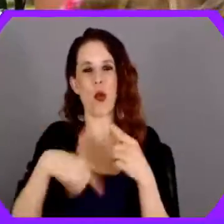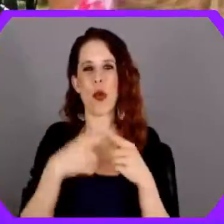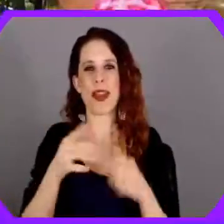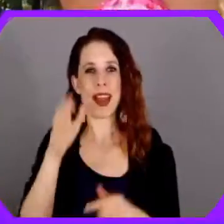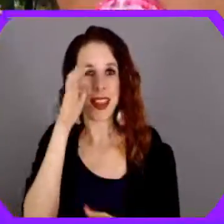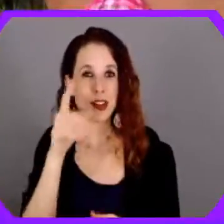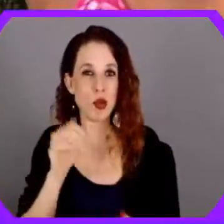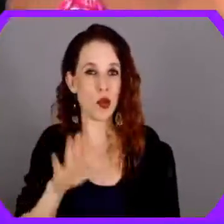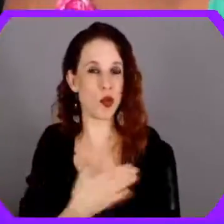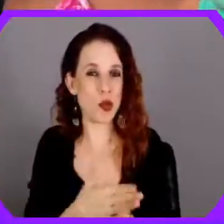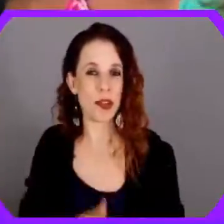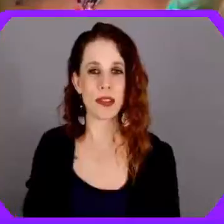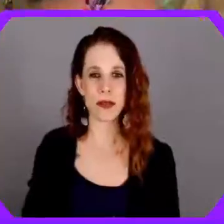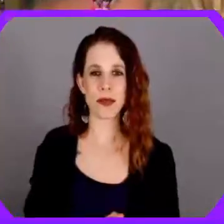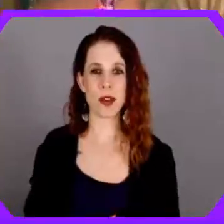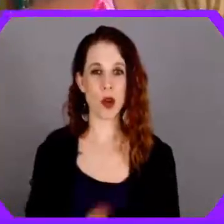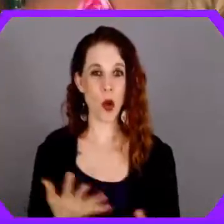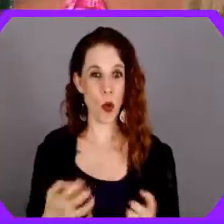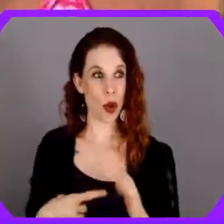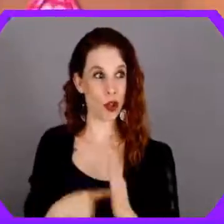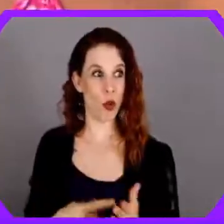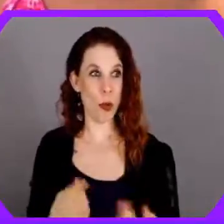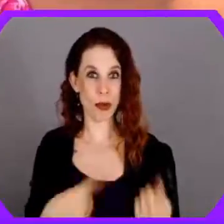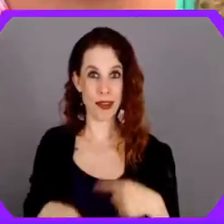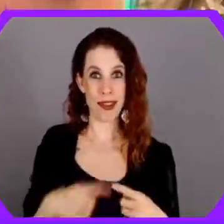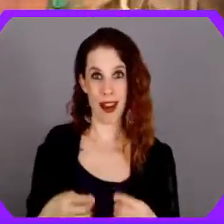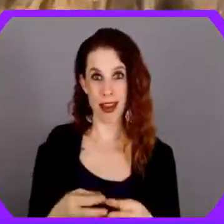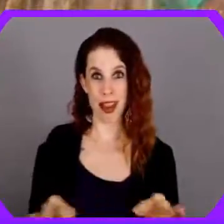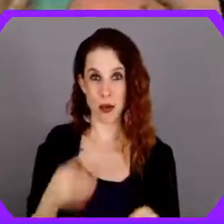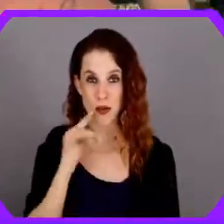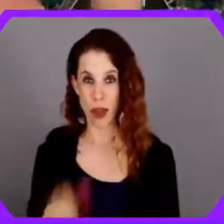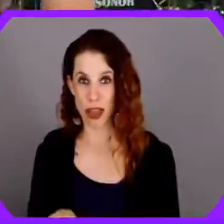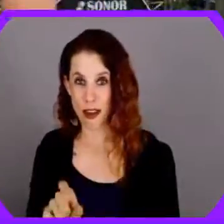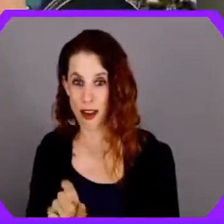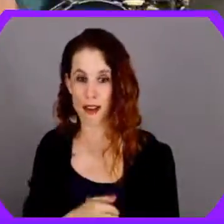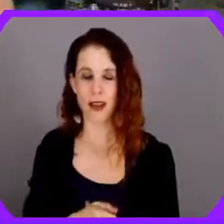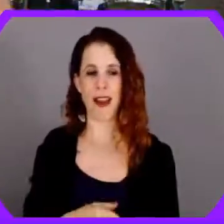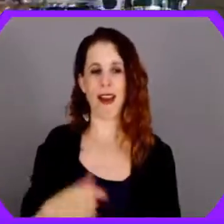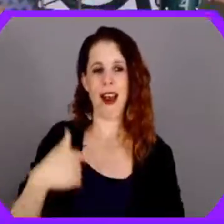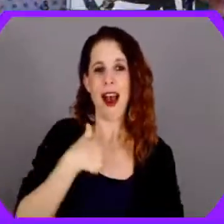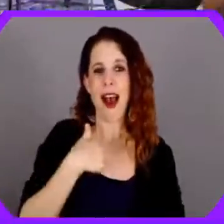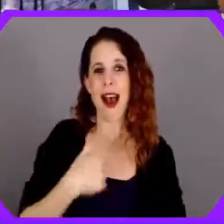connected when they listen to music. You want to show them the sign language for it?